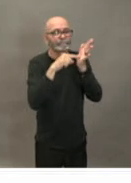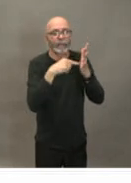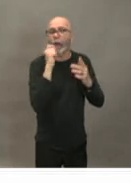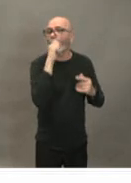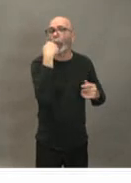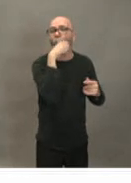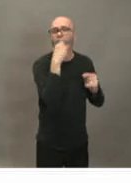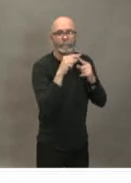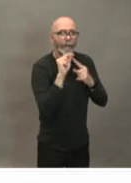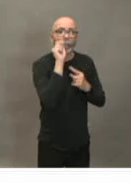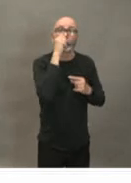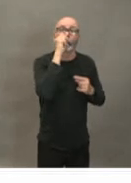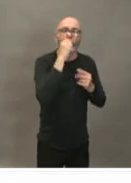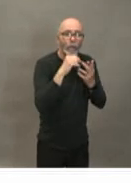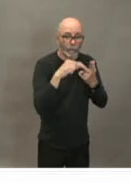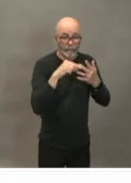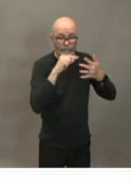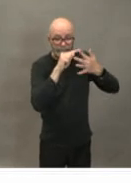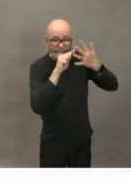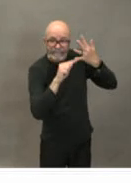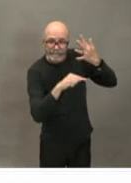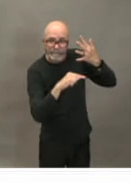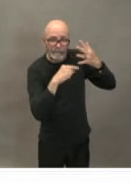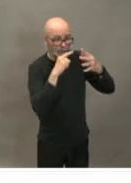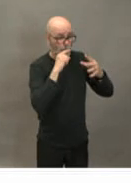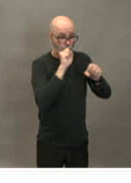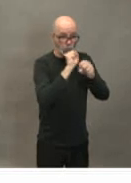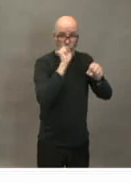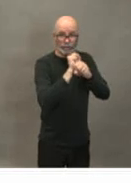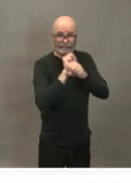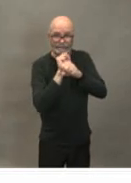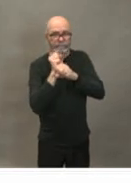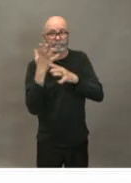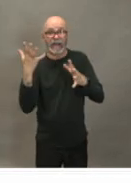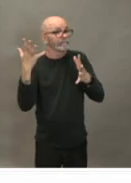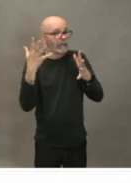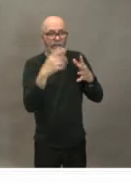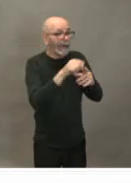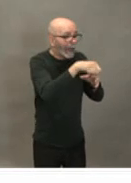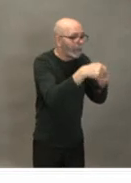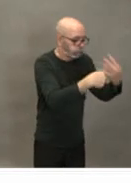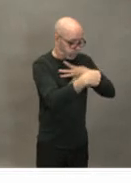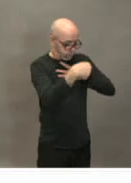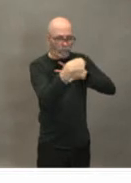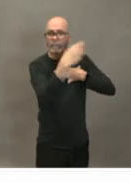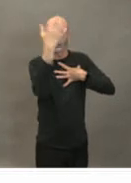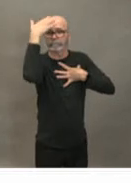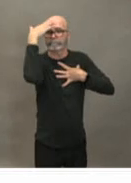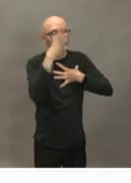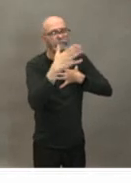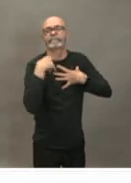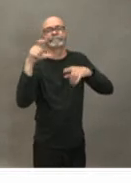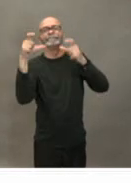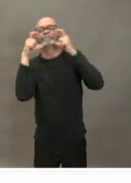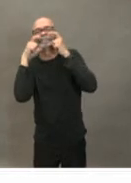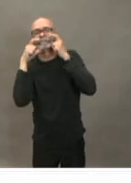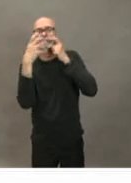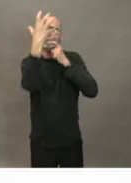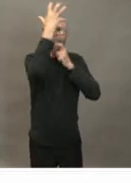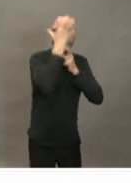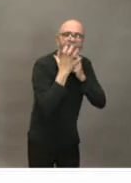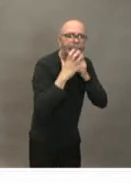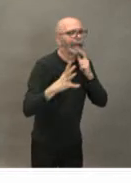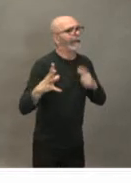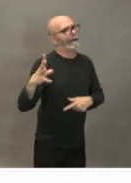being exposed so they need to wear appropriate uh a surgical mask and a face shield uh to prevent